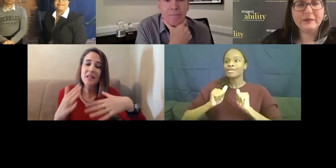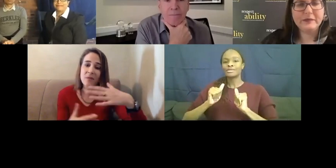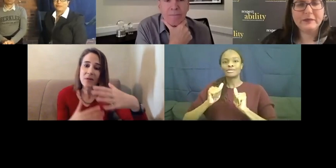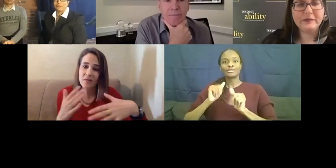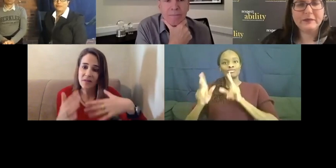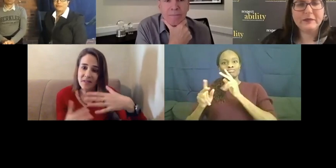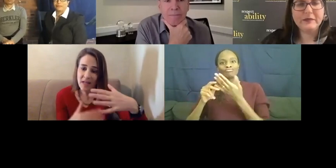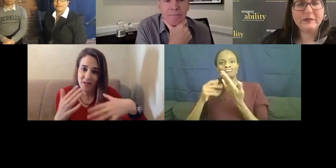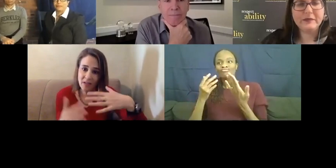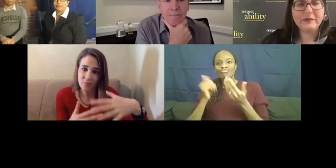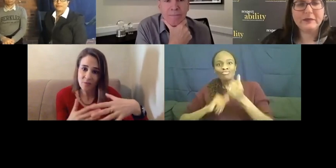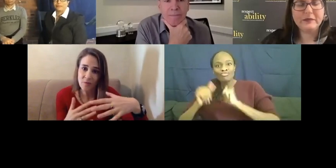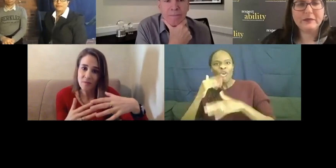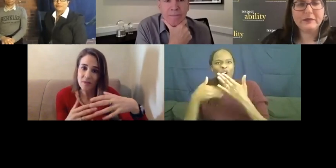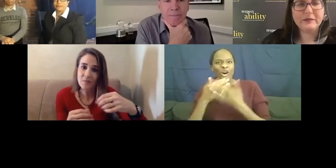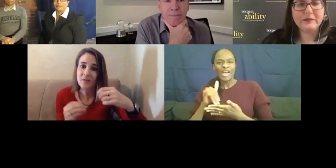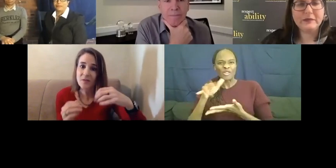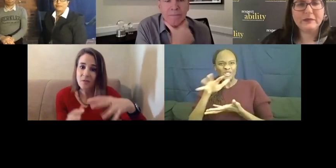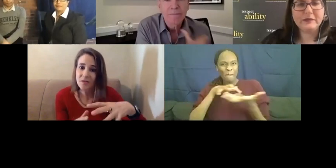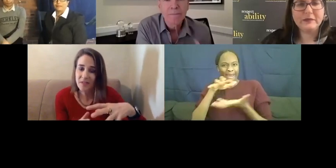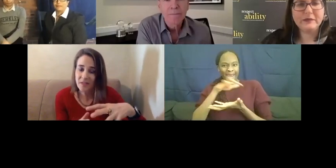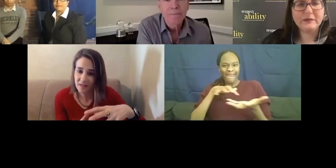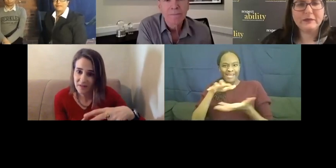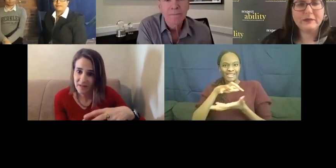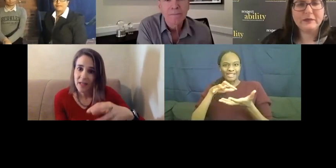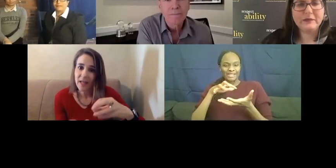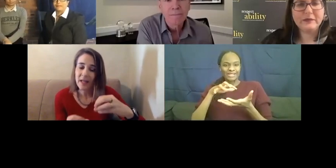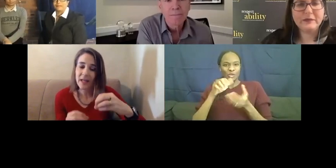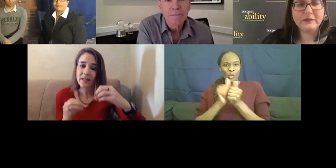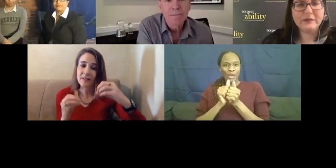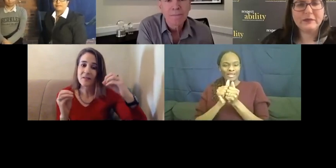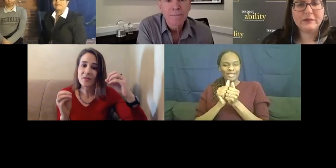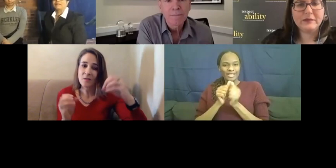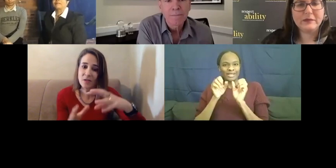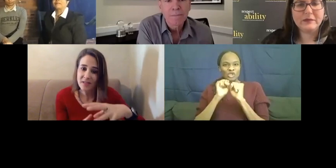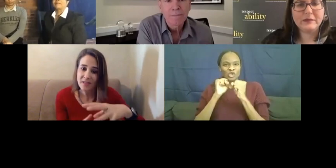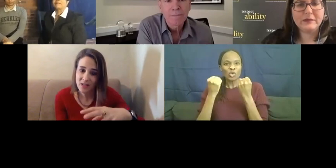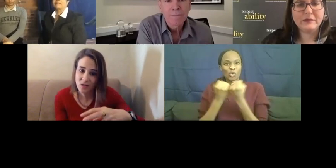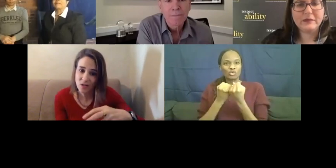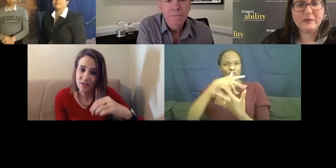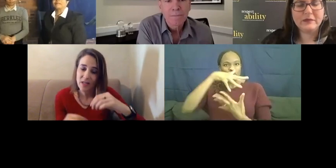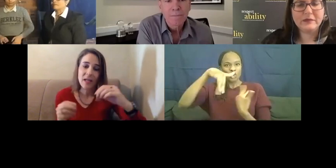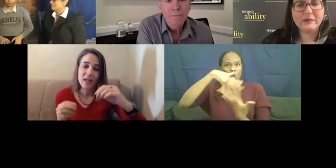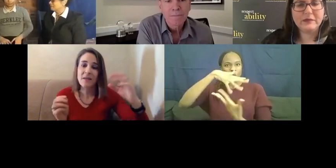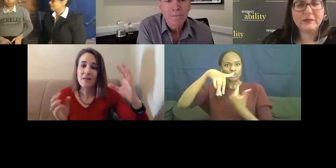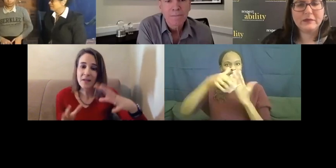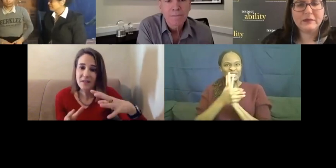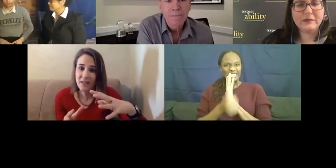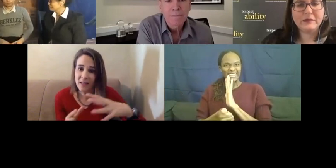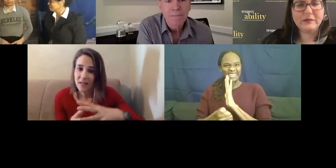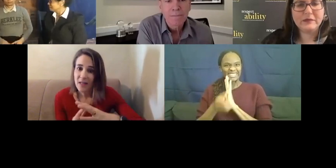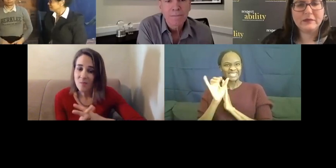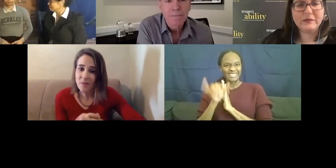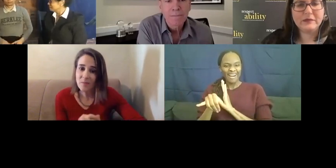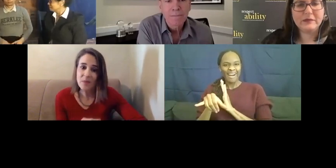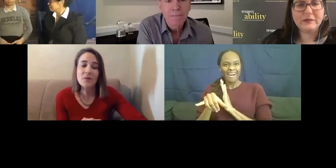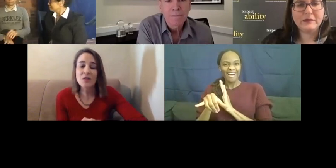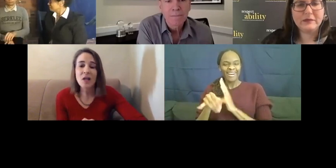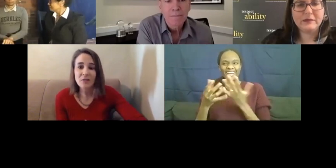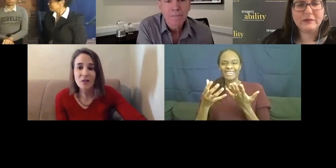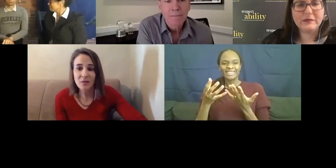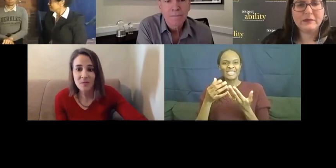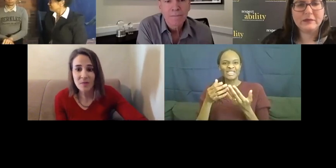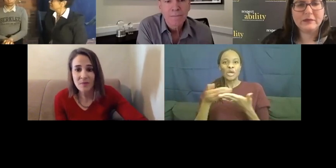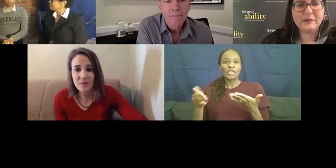in with all this acting and performance were social skills and socialization and things that might be more